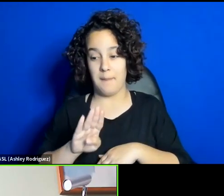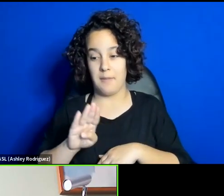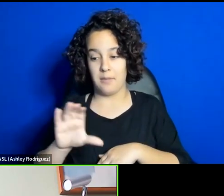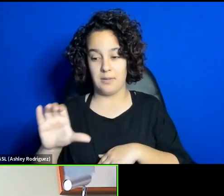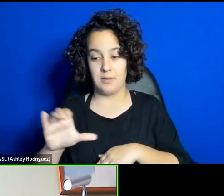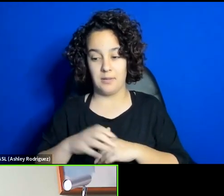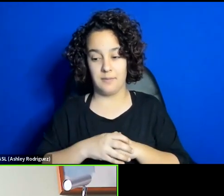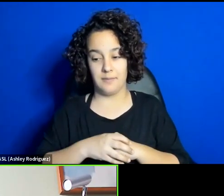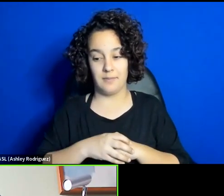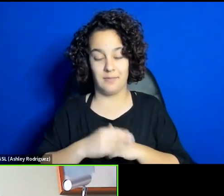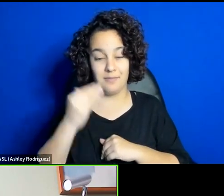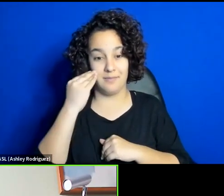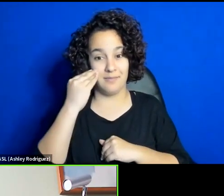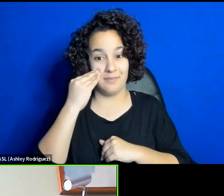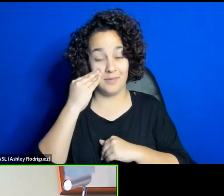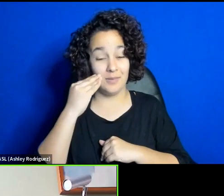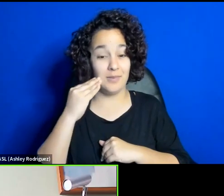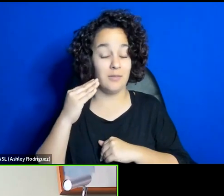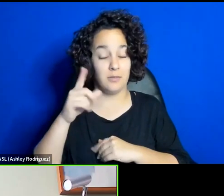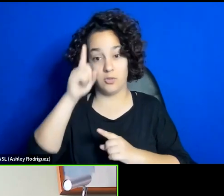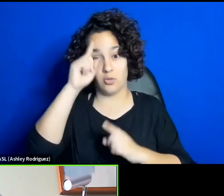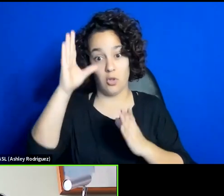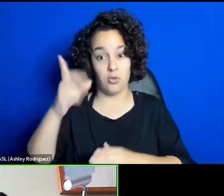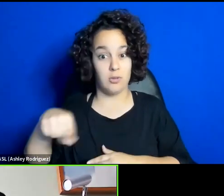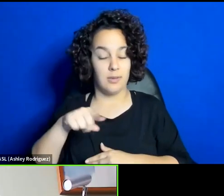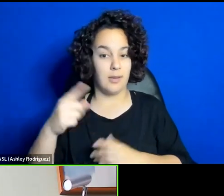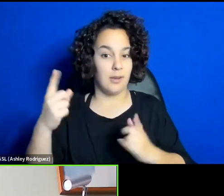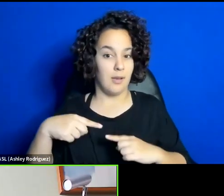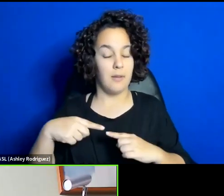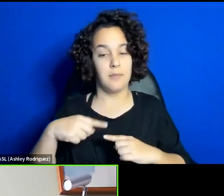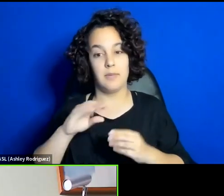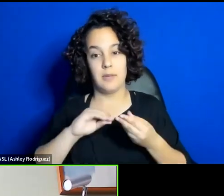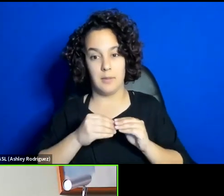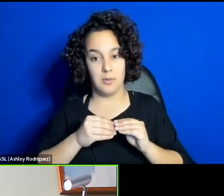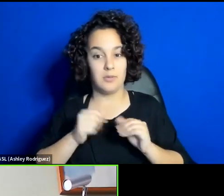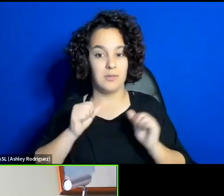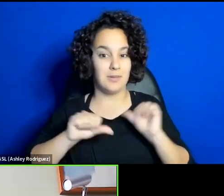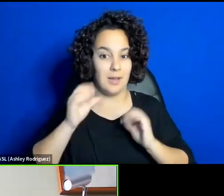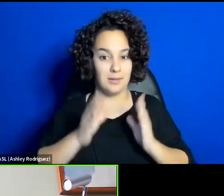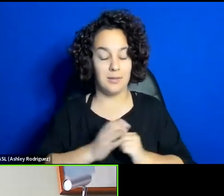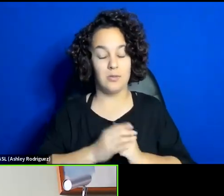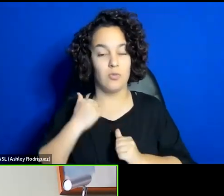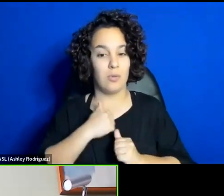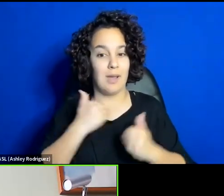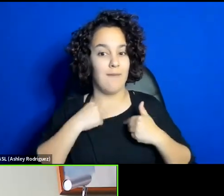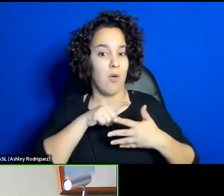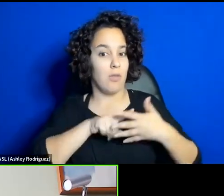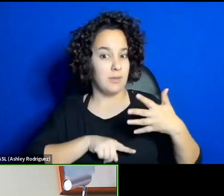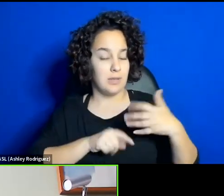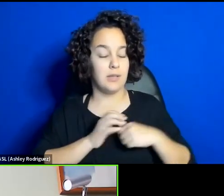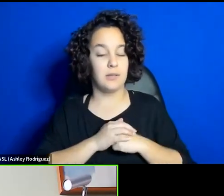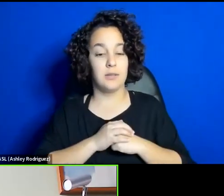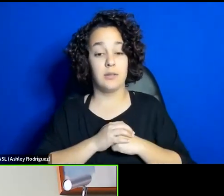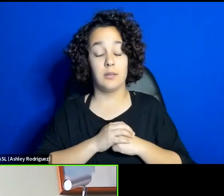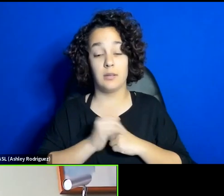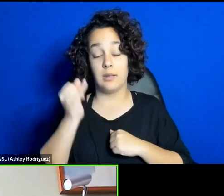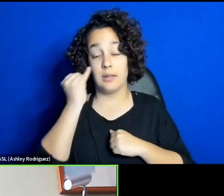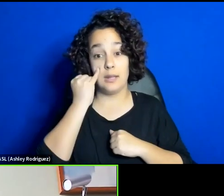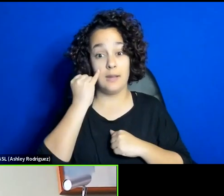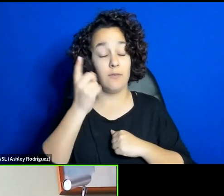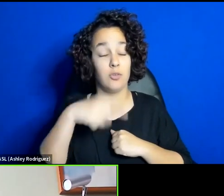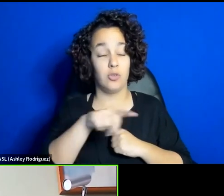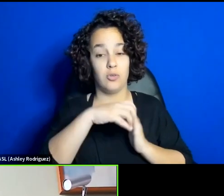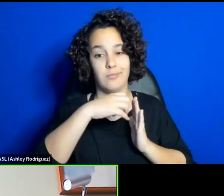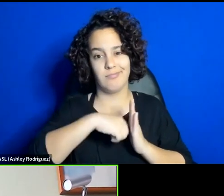scholars come in, they write about all the things and the numbers, scientists, we have all these things. Azad And if you deduct all of that